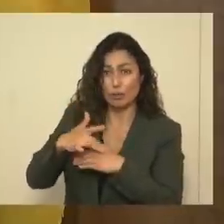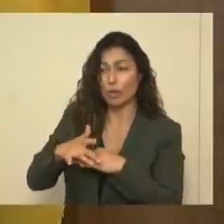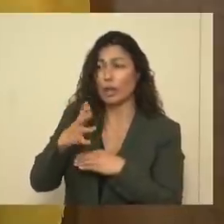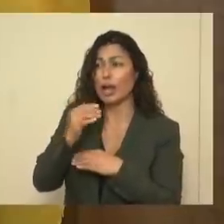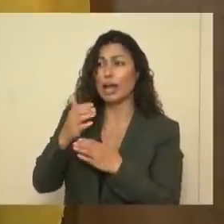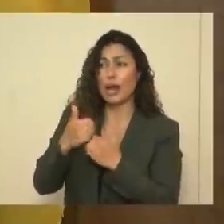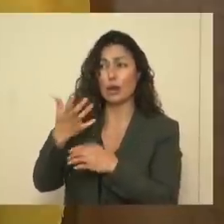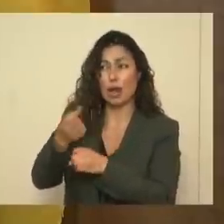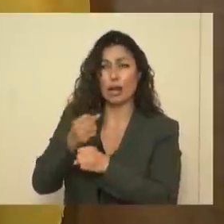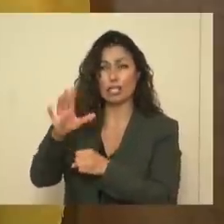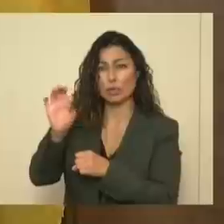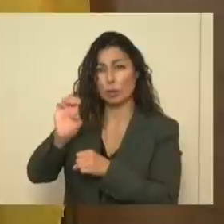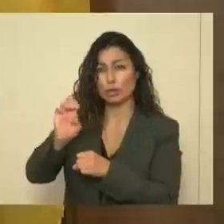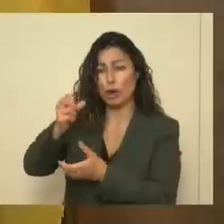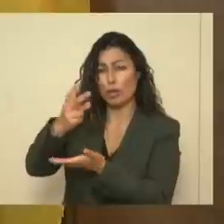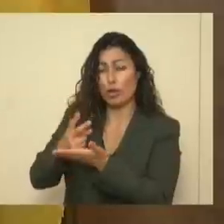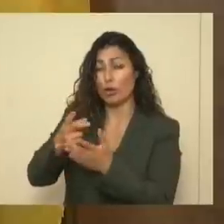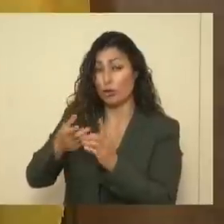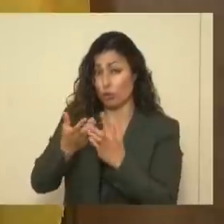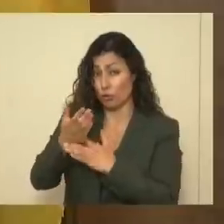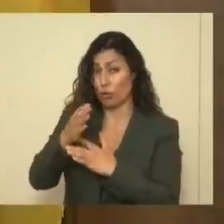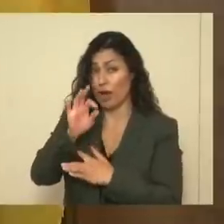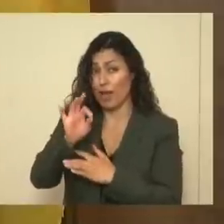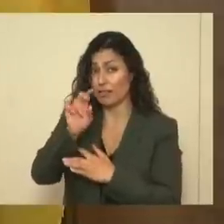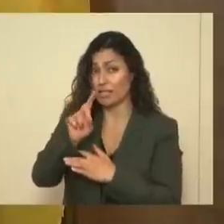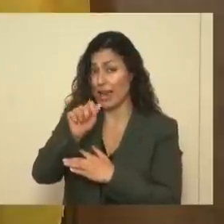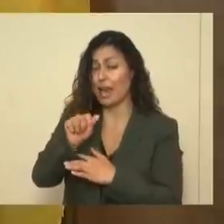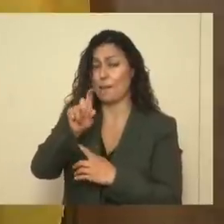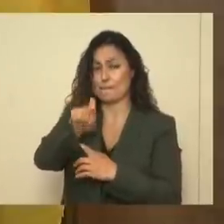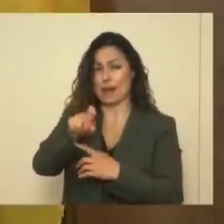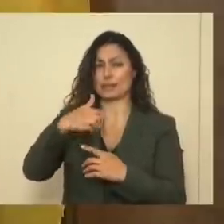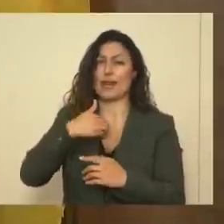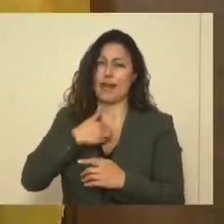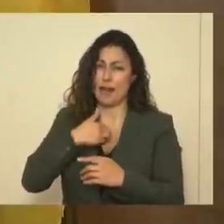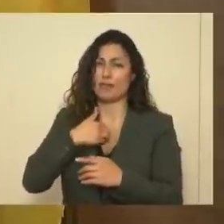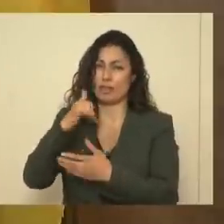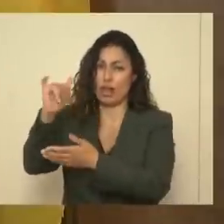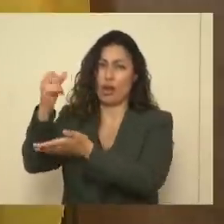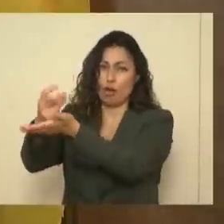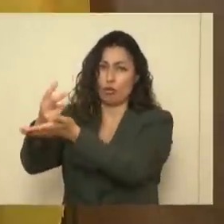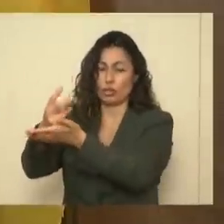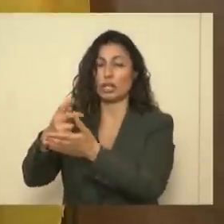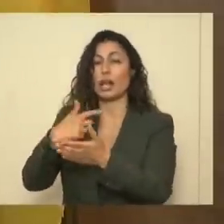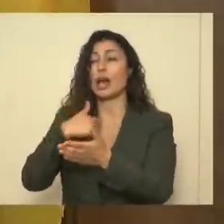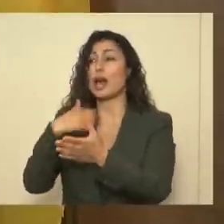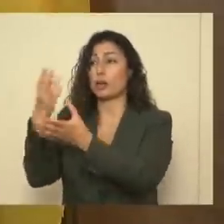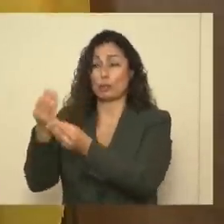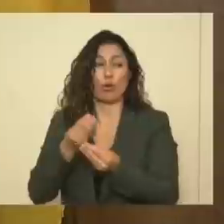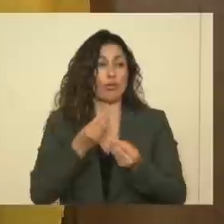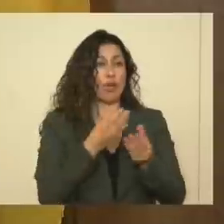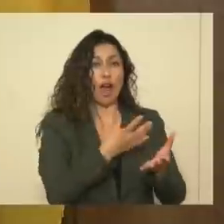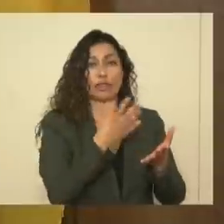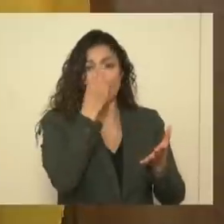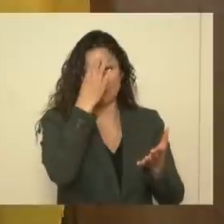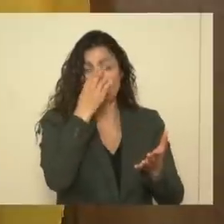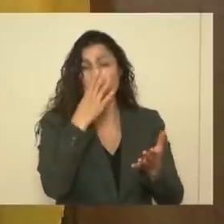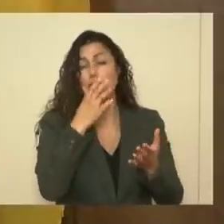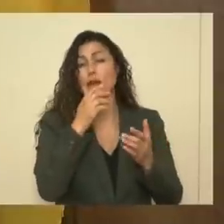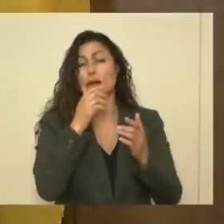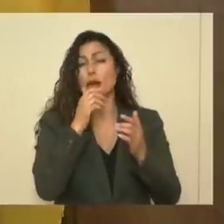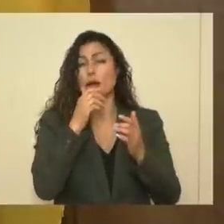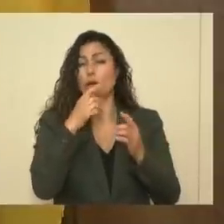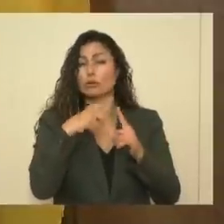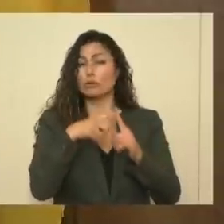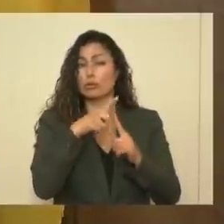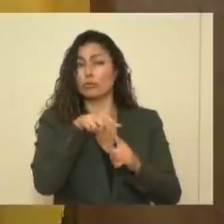authorization from the FDA, which you must have in this effort. I provide that information along with other folks